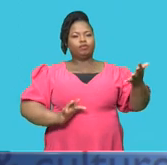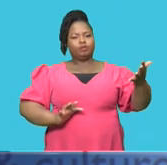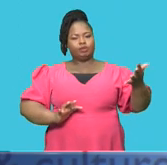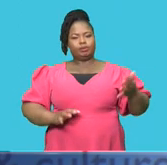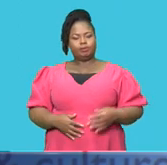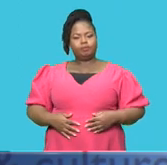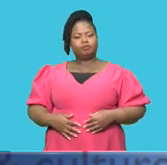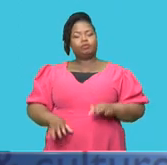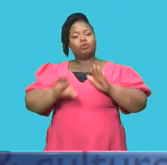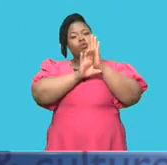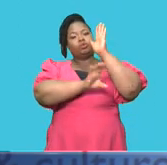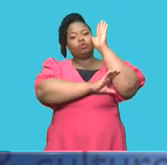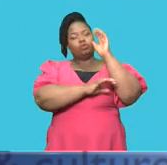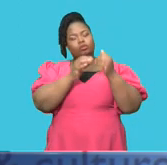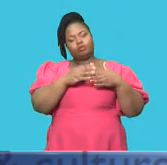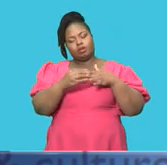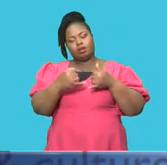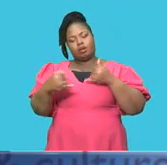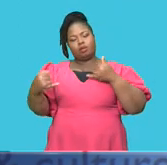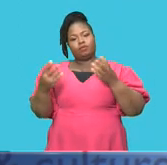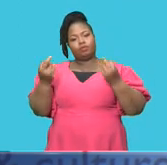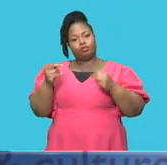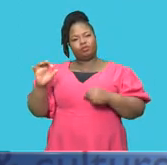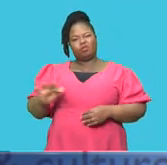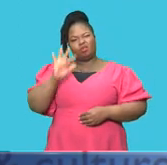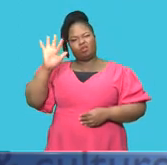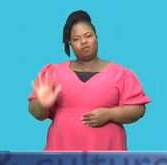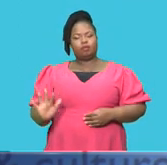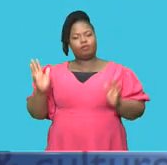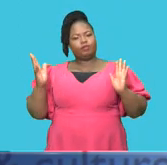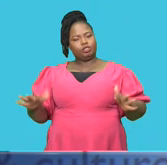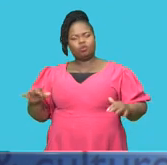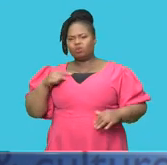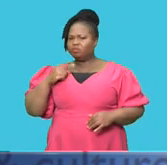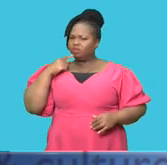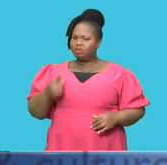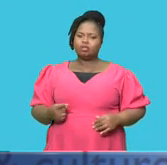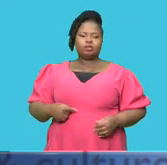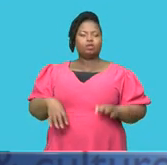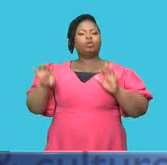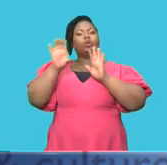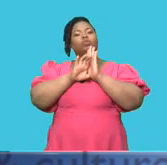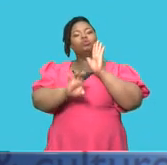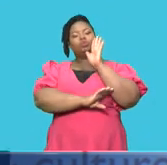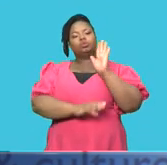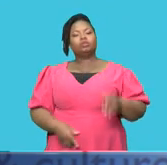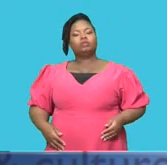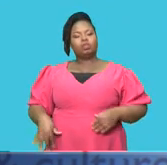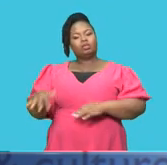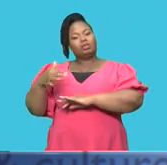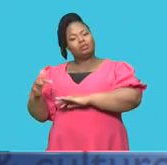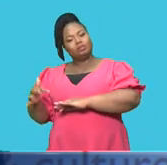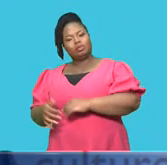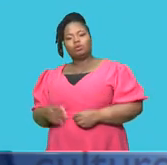constitutional guidelines for New South Africa, insisting that we can't draft a constitution outside